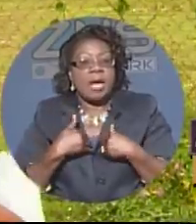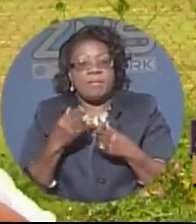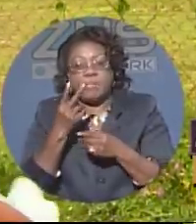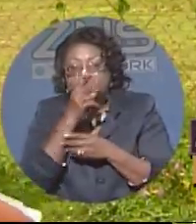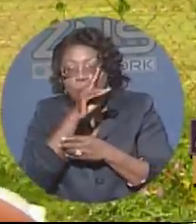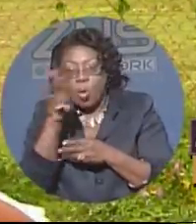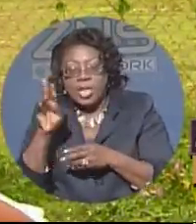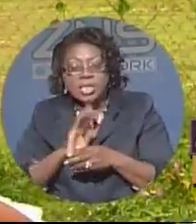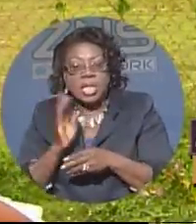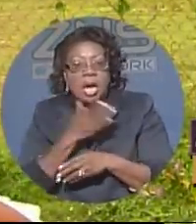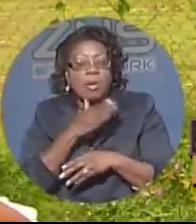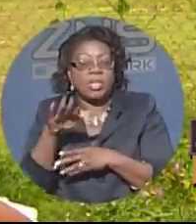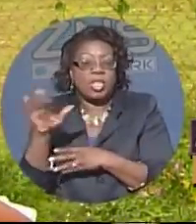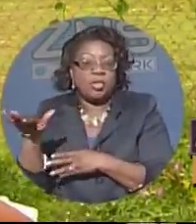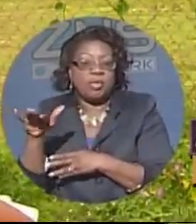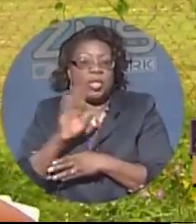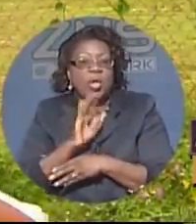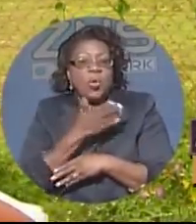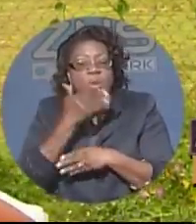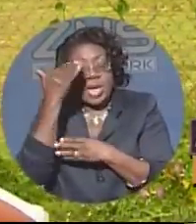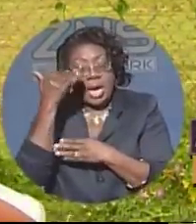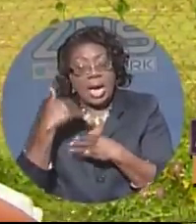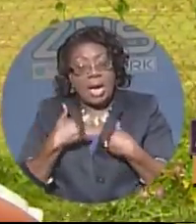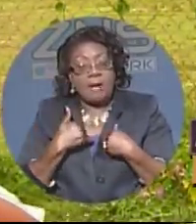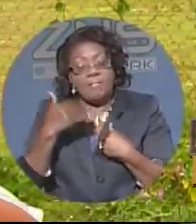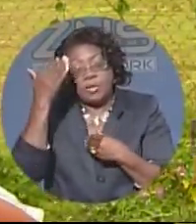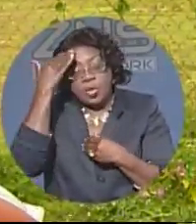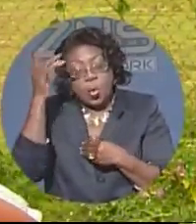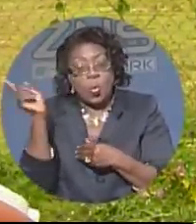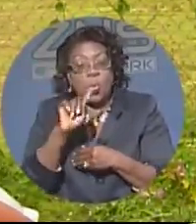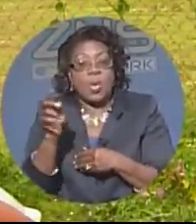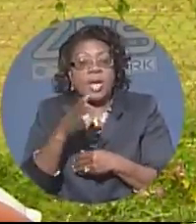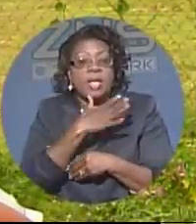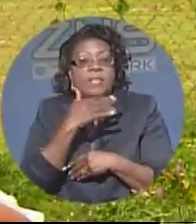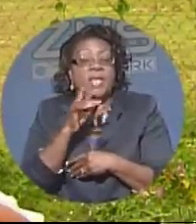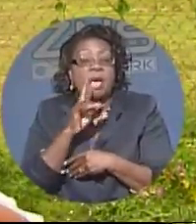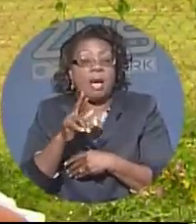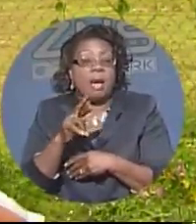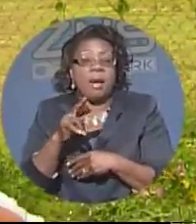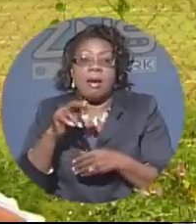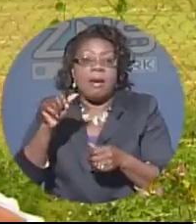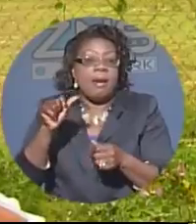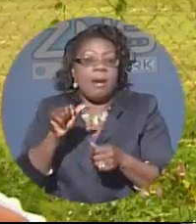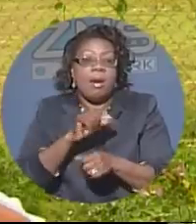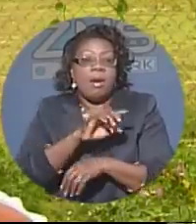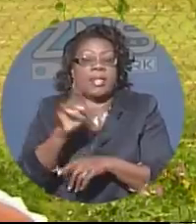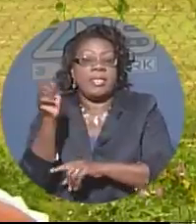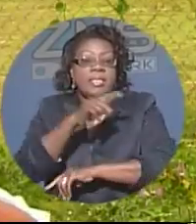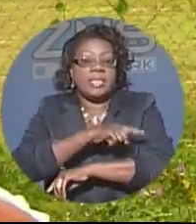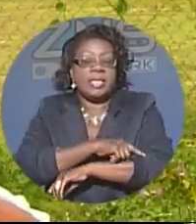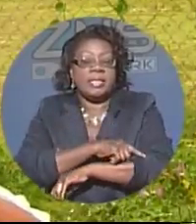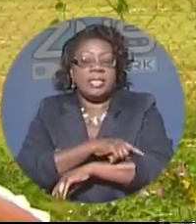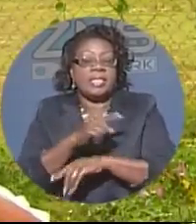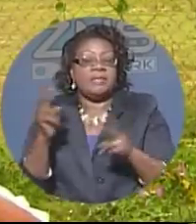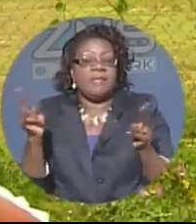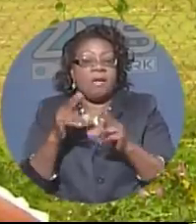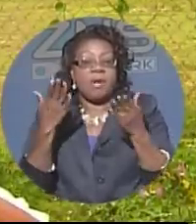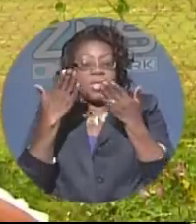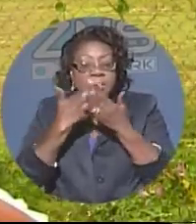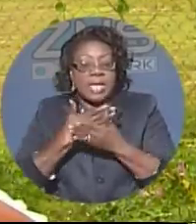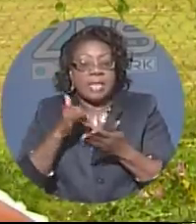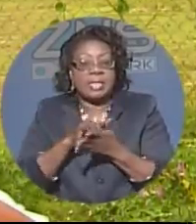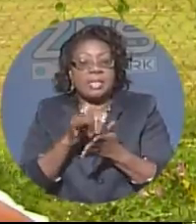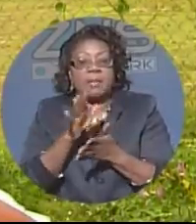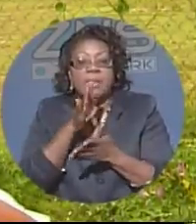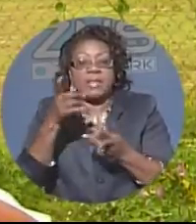We've got to know where they are 24 hours a day now. Just too many things happening and it's very sad now that this mother has to come out here and have to deal with this.